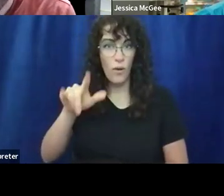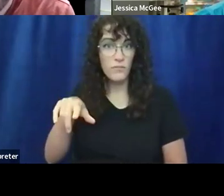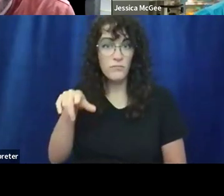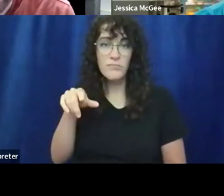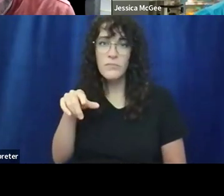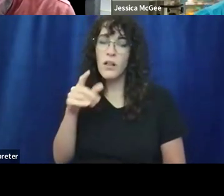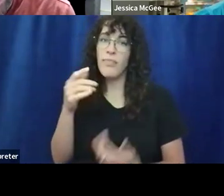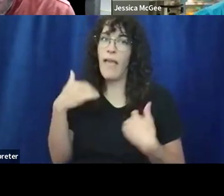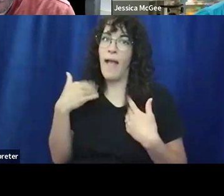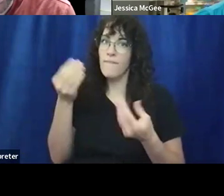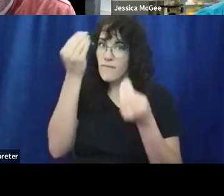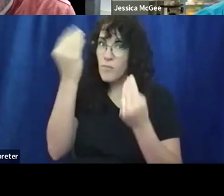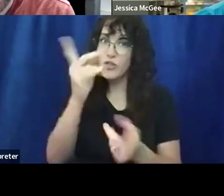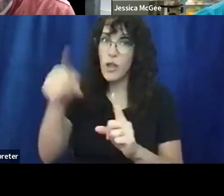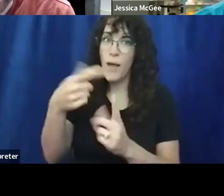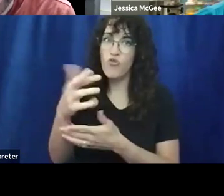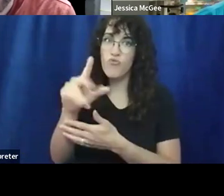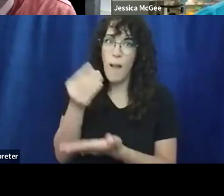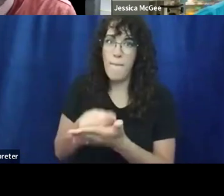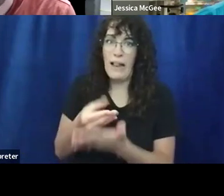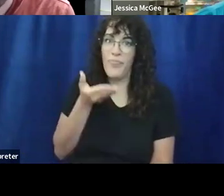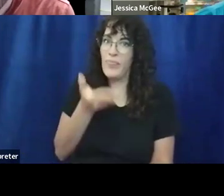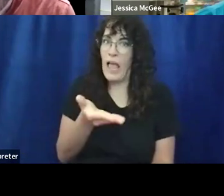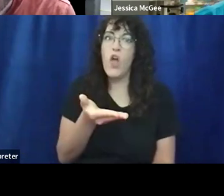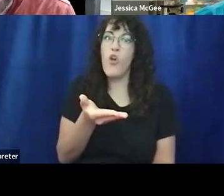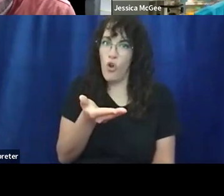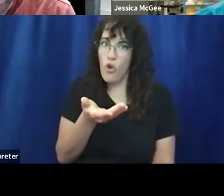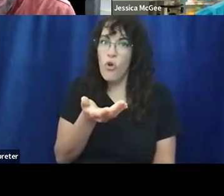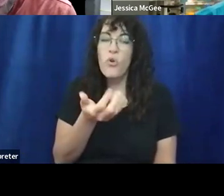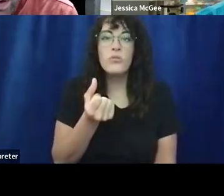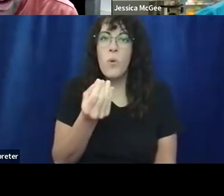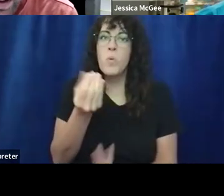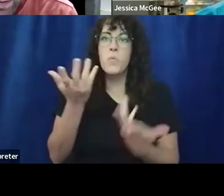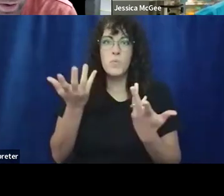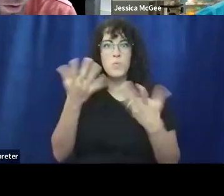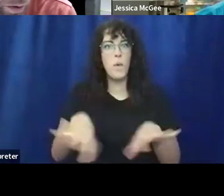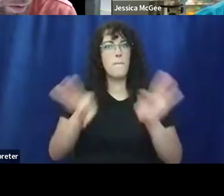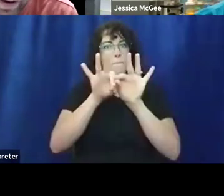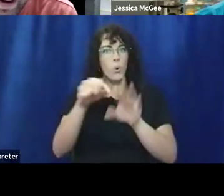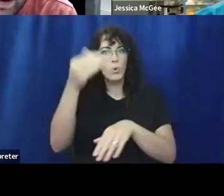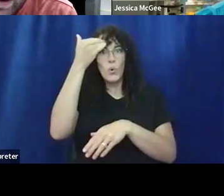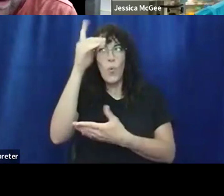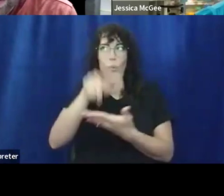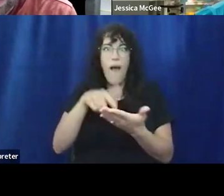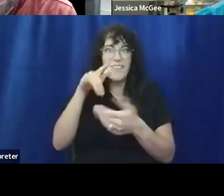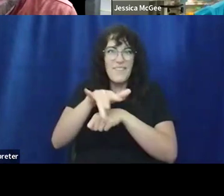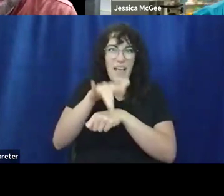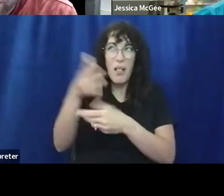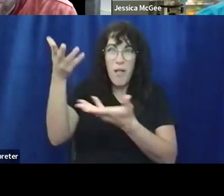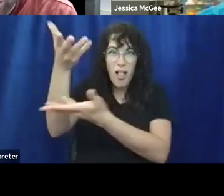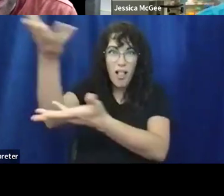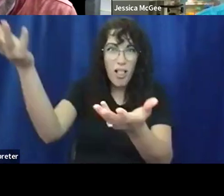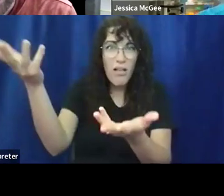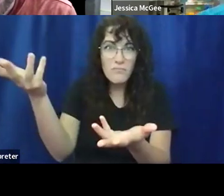really good about sharing opportunities. Uh, so I think it's really important to, to know, um, you know, what's out there, um,